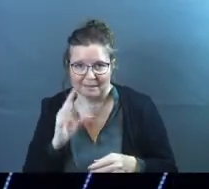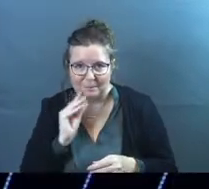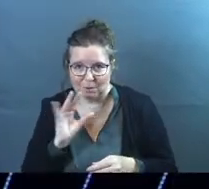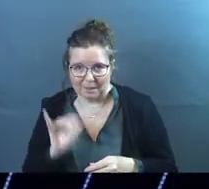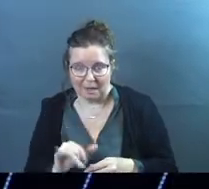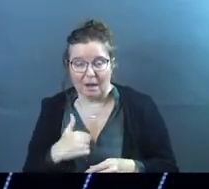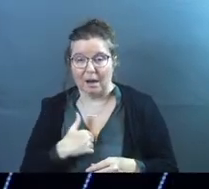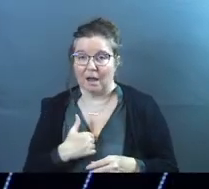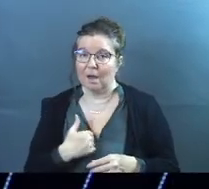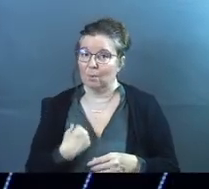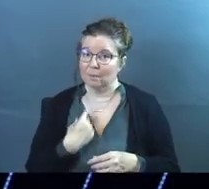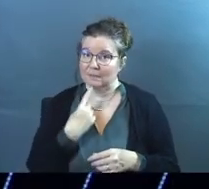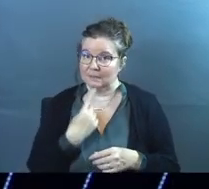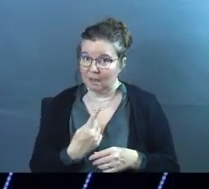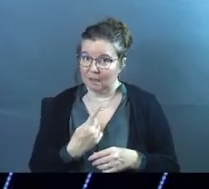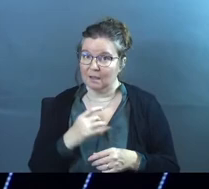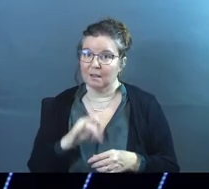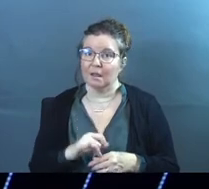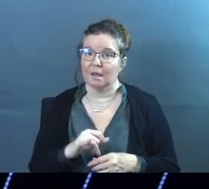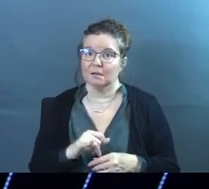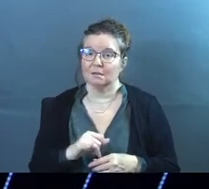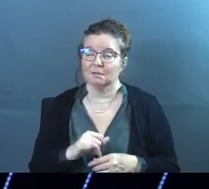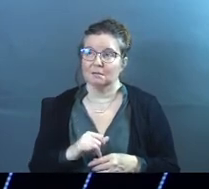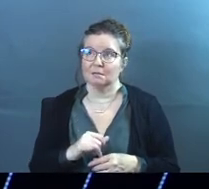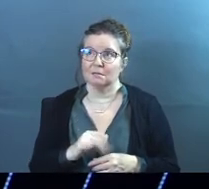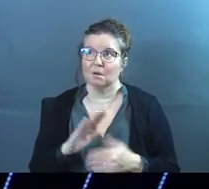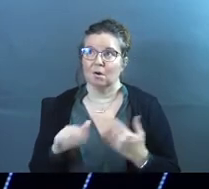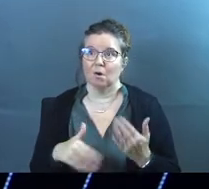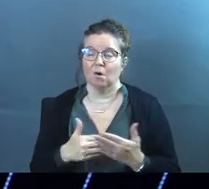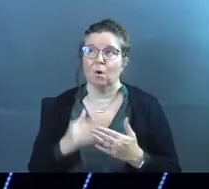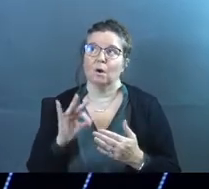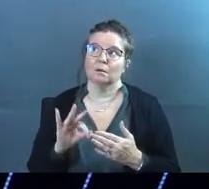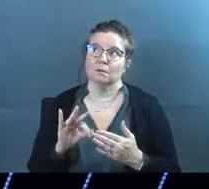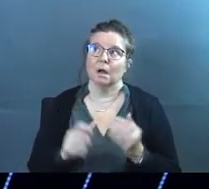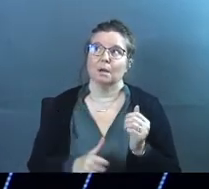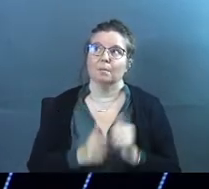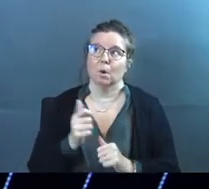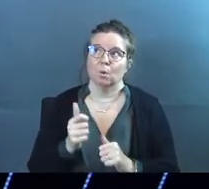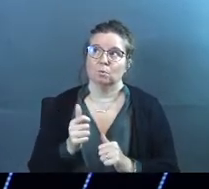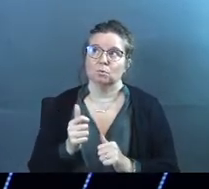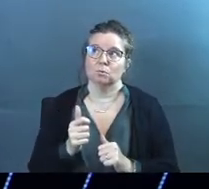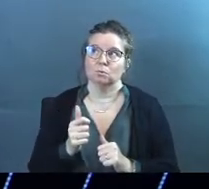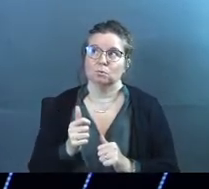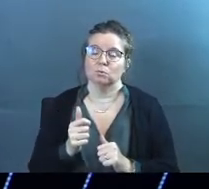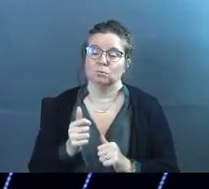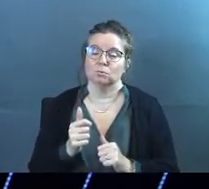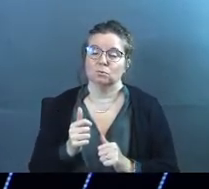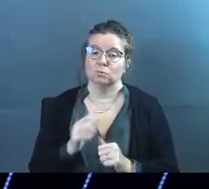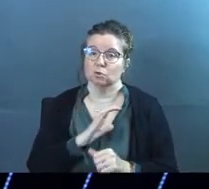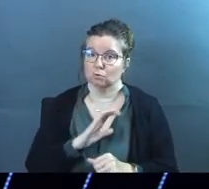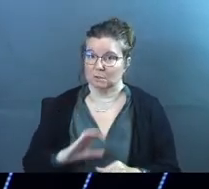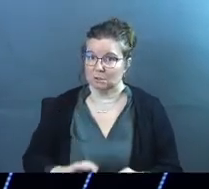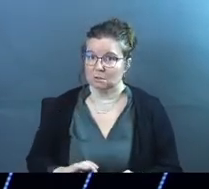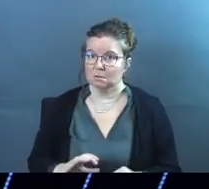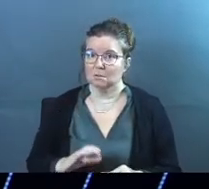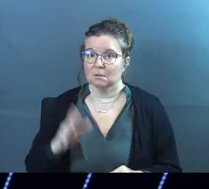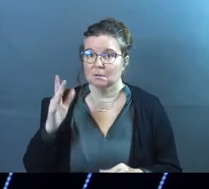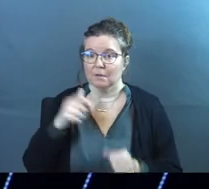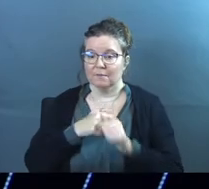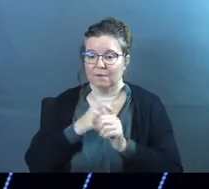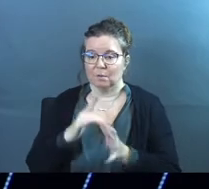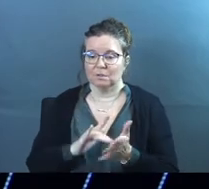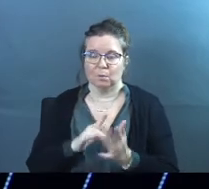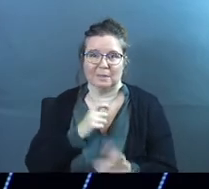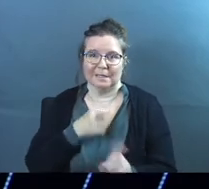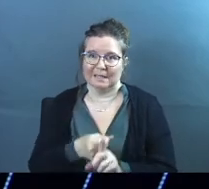place. I would even say that all, or if not most, if most, if not all Christians, followers of Jesus,